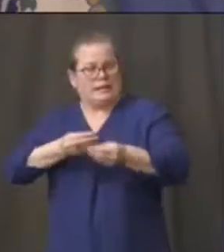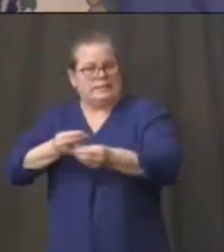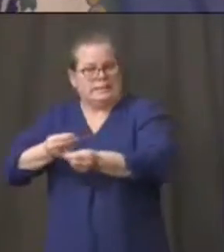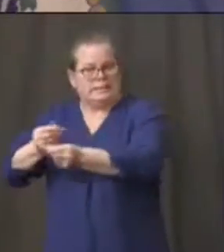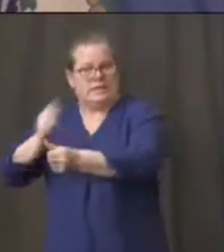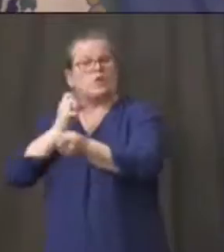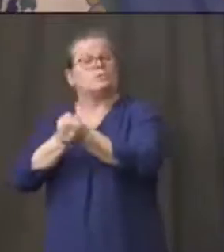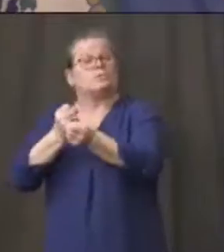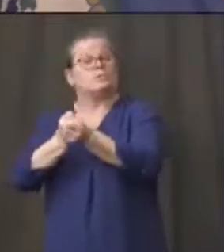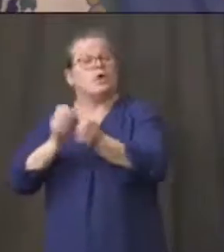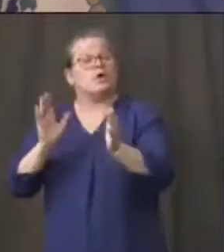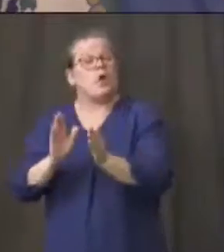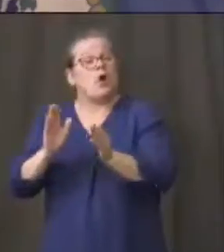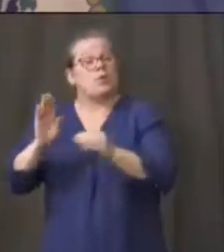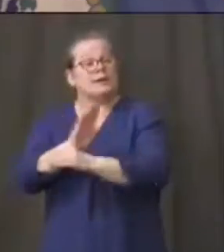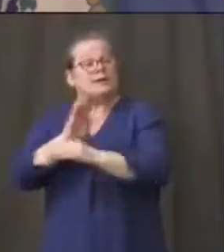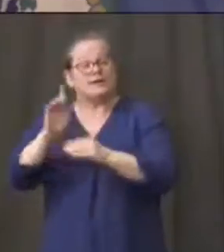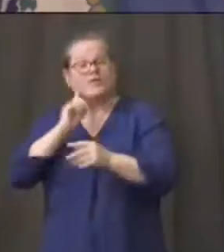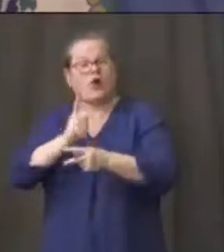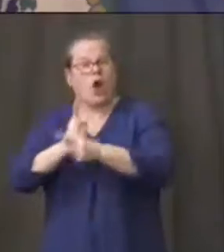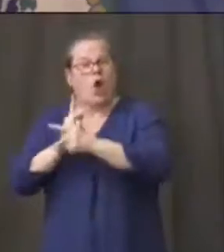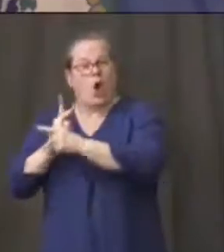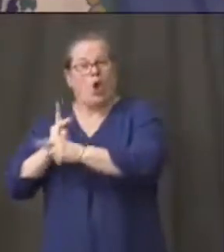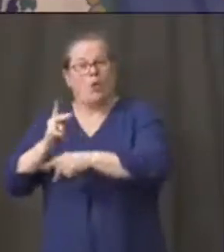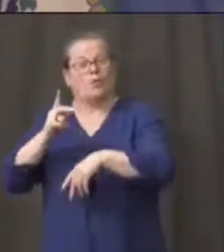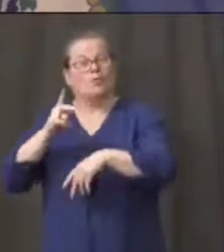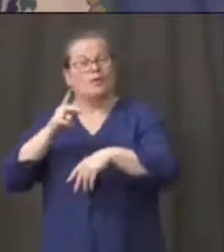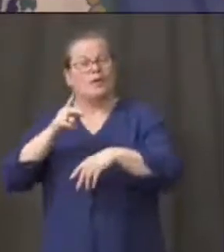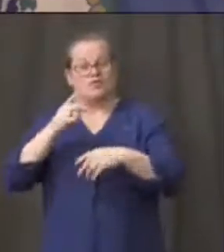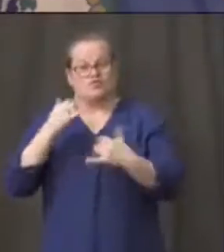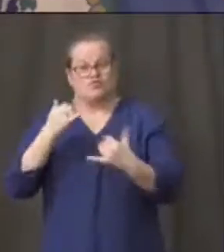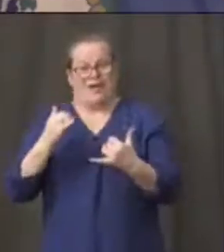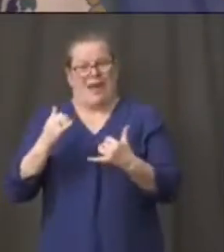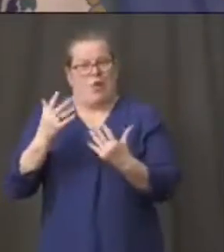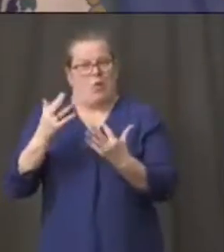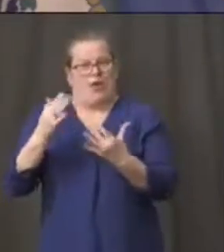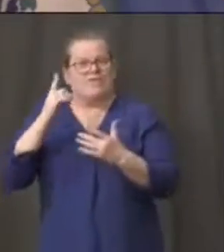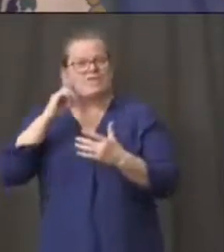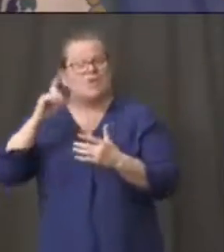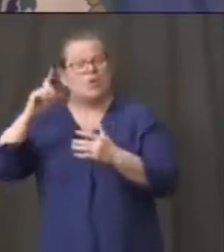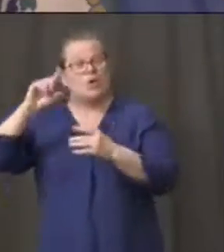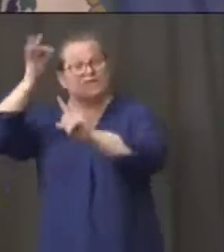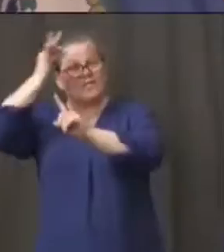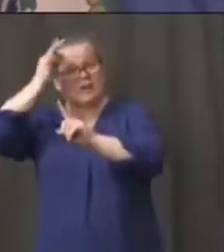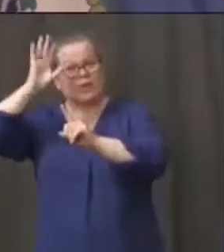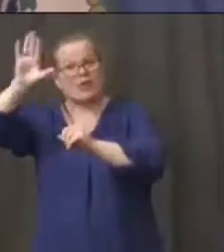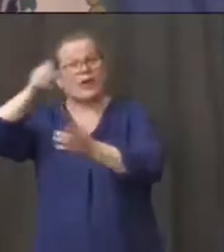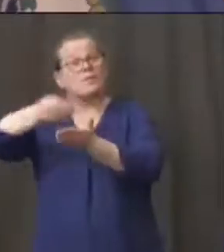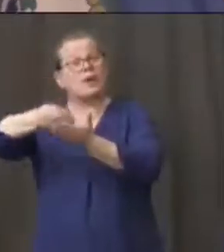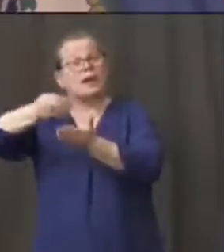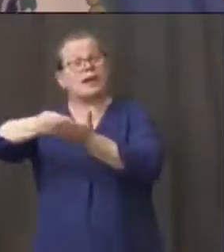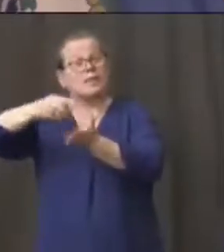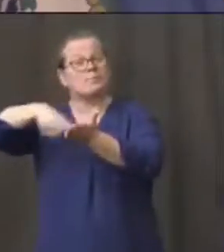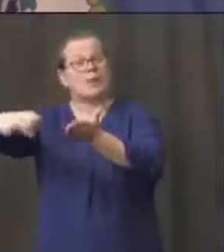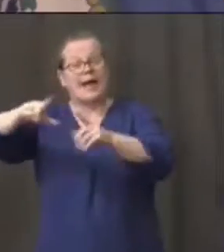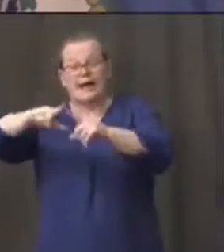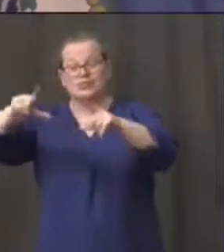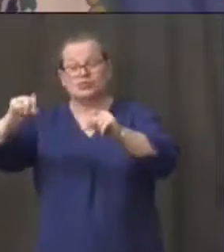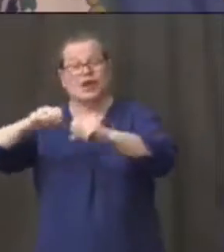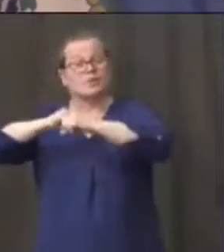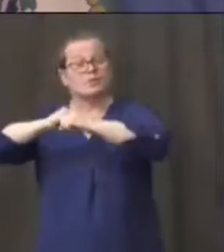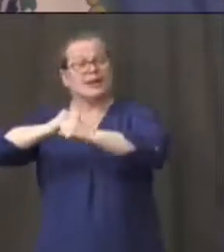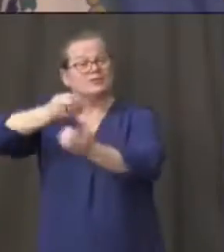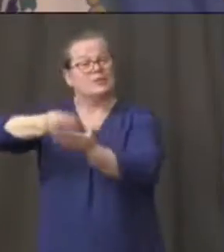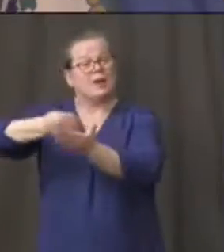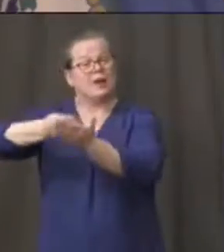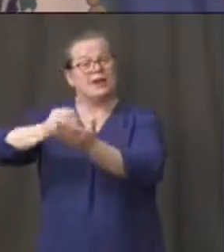loans, allowing you a bridge until we get the PPP, the paycheck protection money from the feds. And, you we